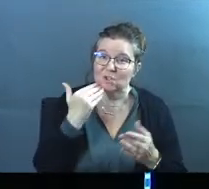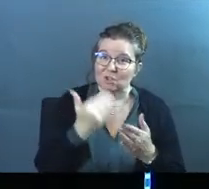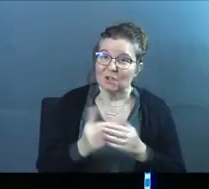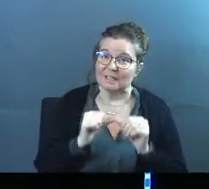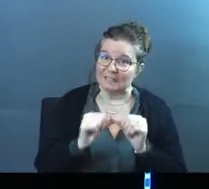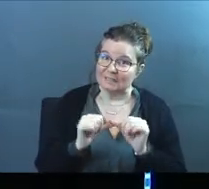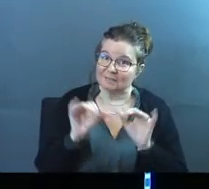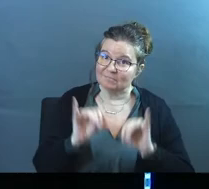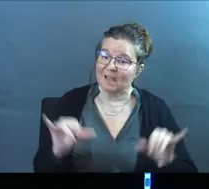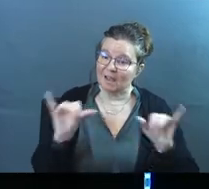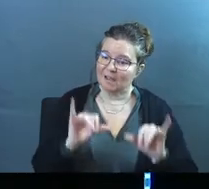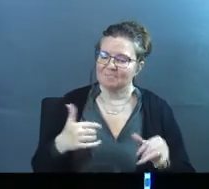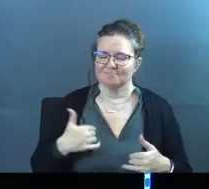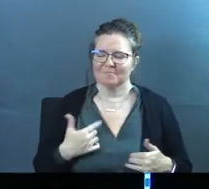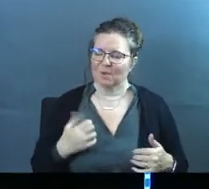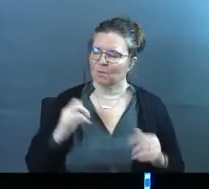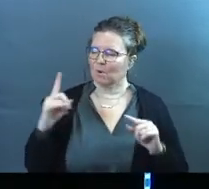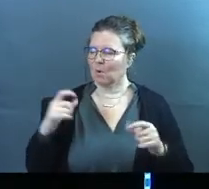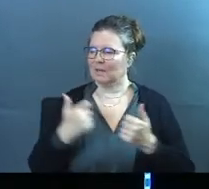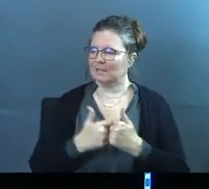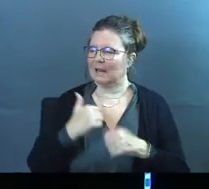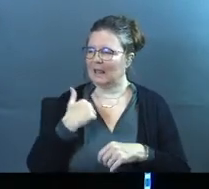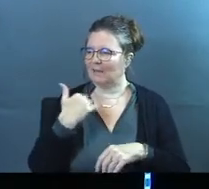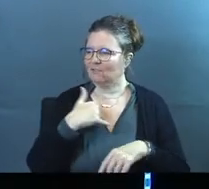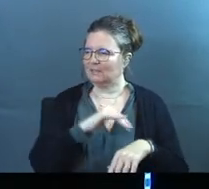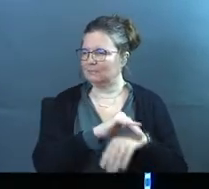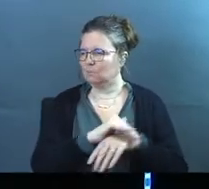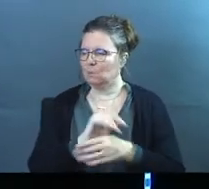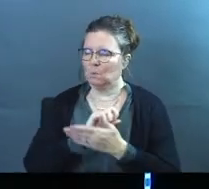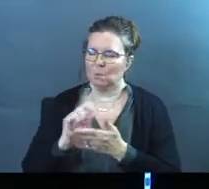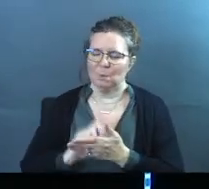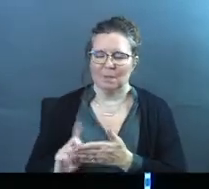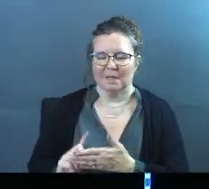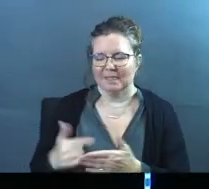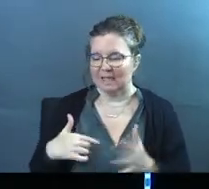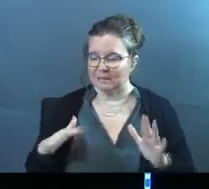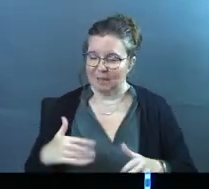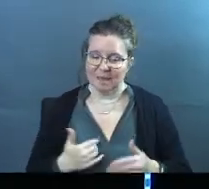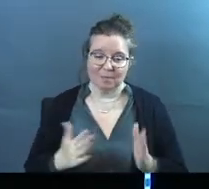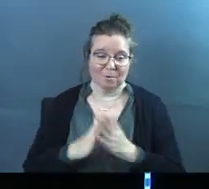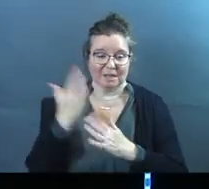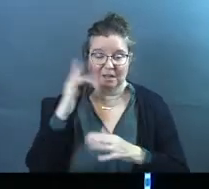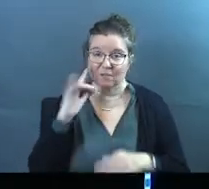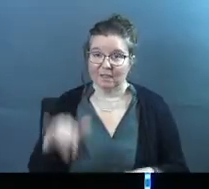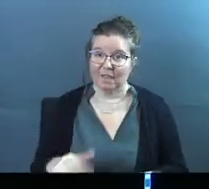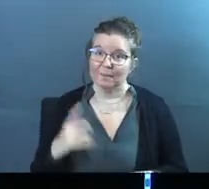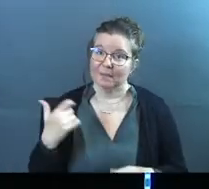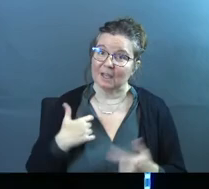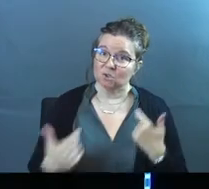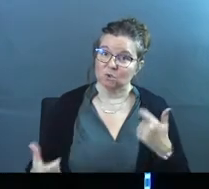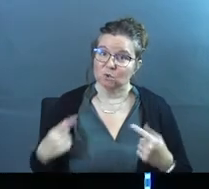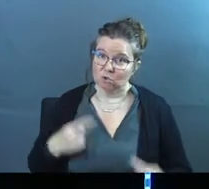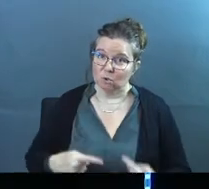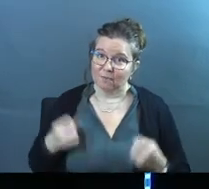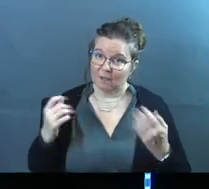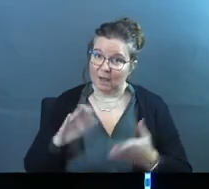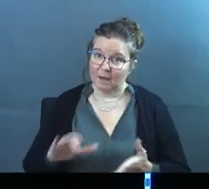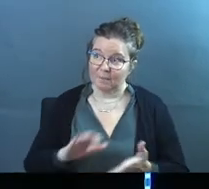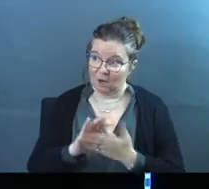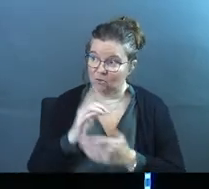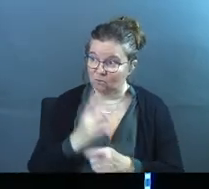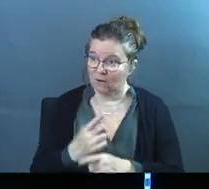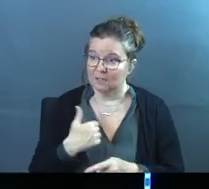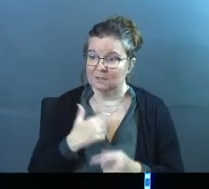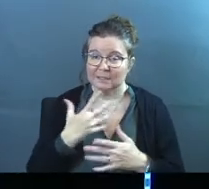good at the consistency. was like, yo, I got Rachel. We're going to date nights every single week, y'all. That's amazing. Praise God for that. Because that's a huge struggle for a lot of marriages.